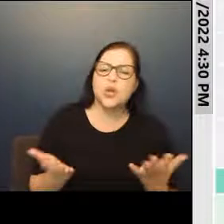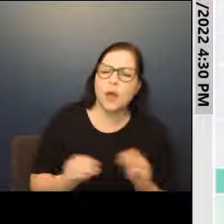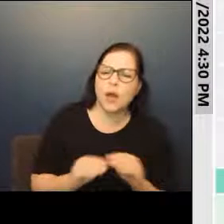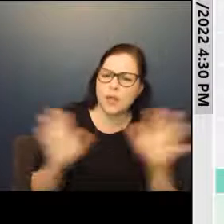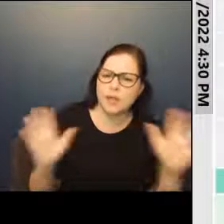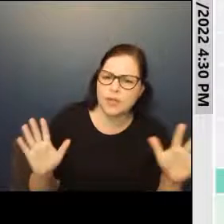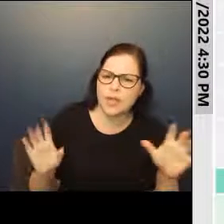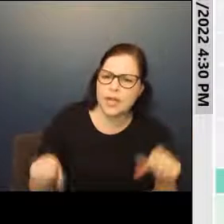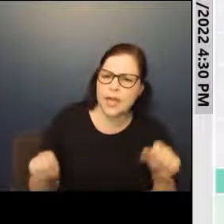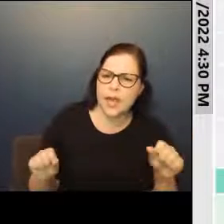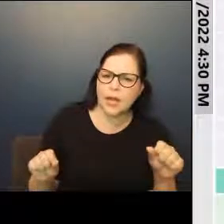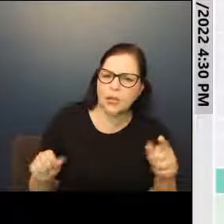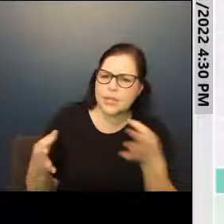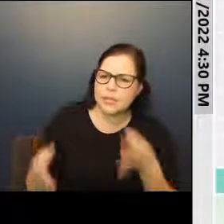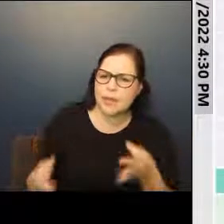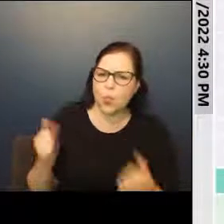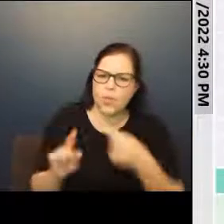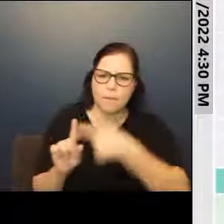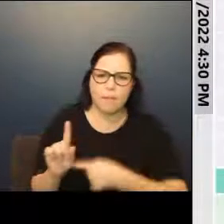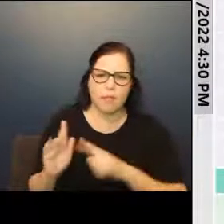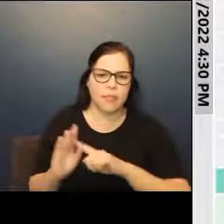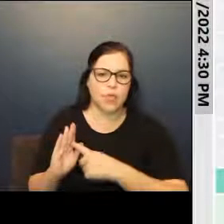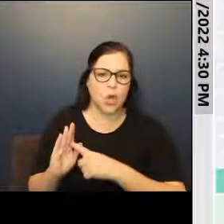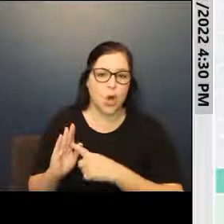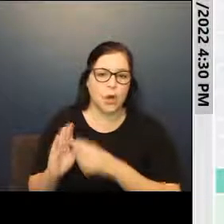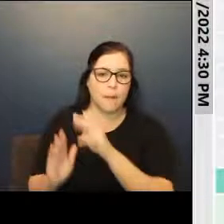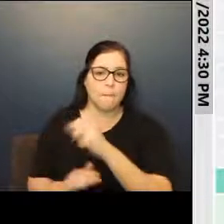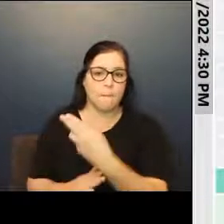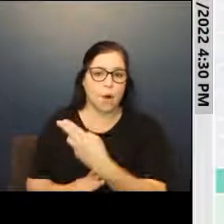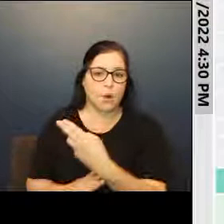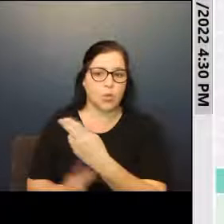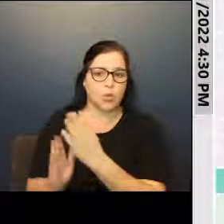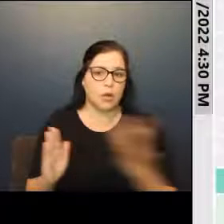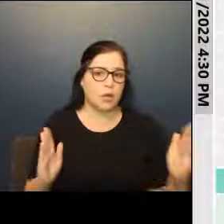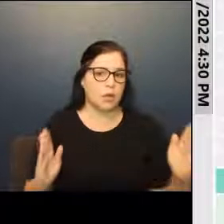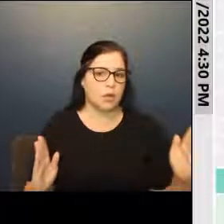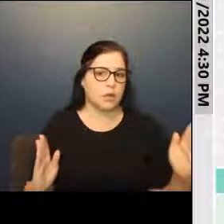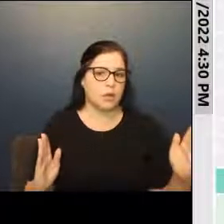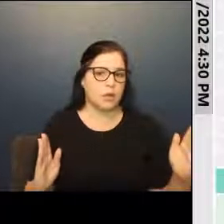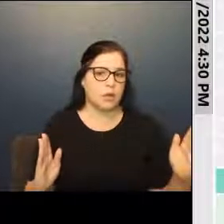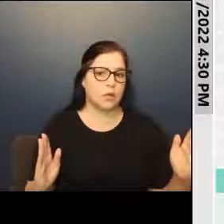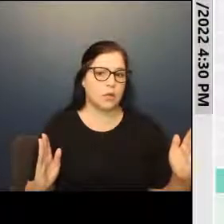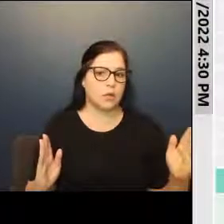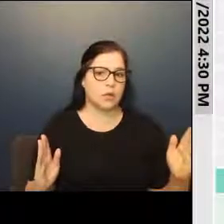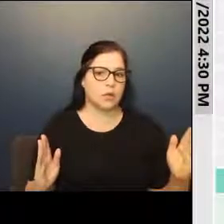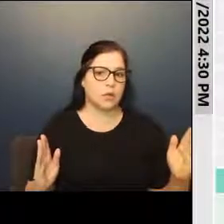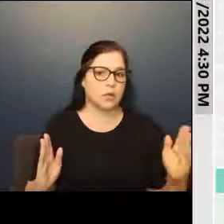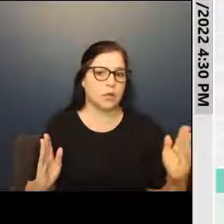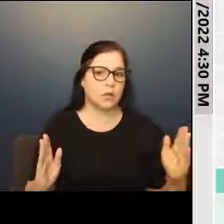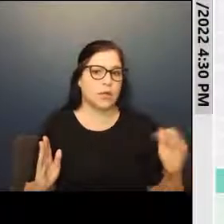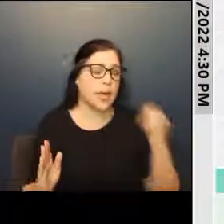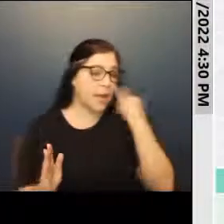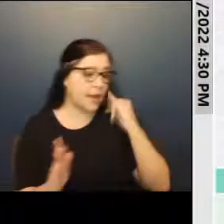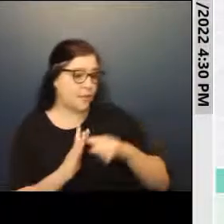can the maker of the motion clarify which month that would start? Would it start in March? Uh, well, whenever, if it